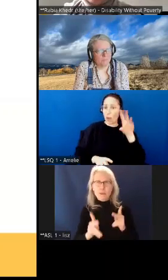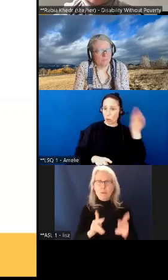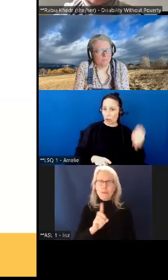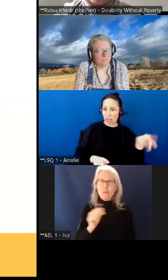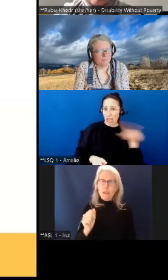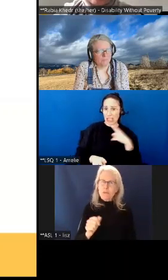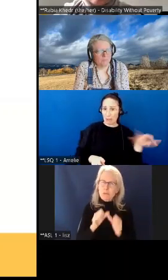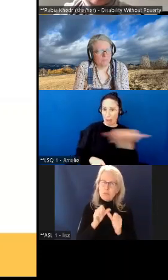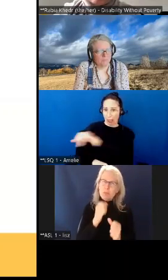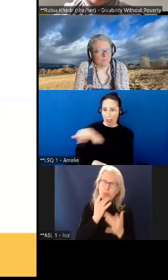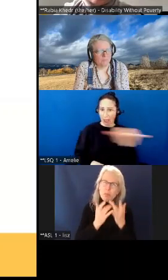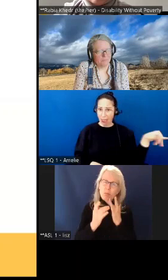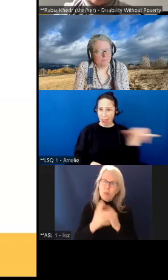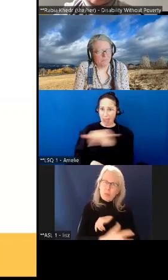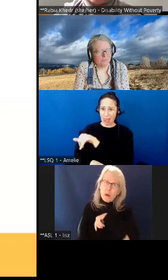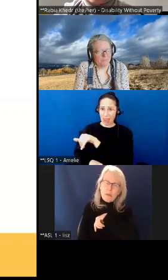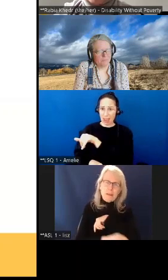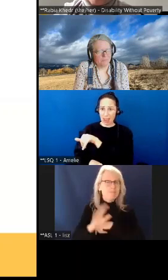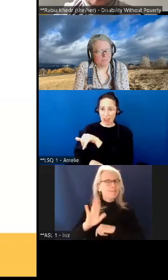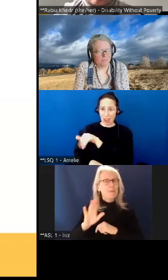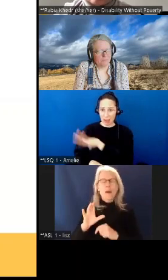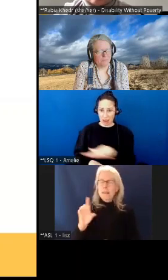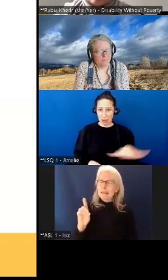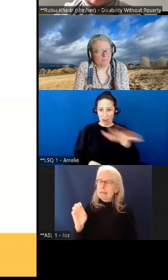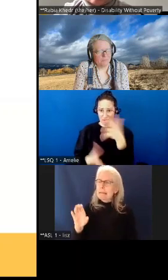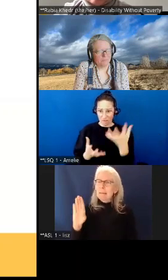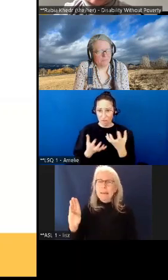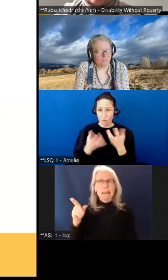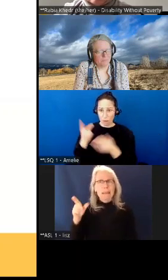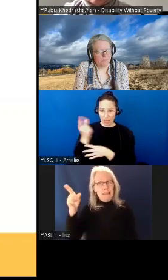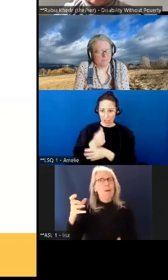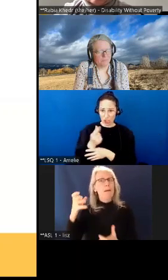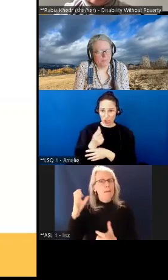canada disability benefit they support it